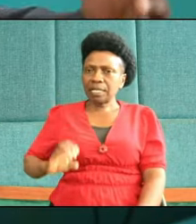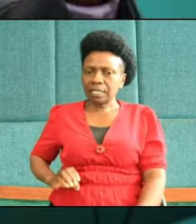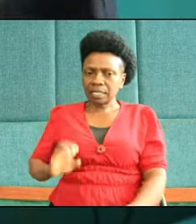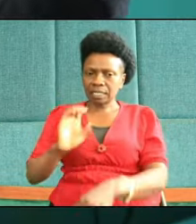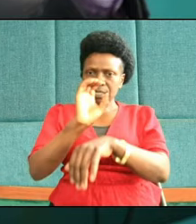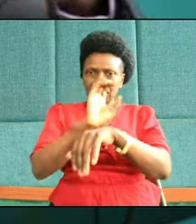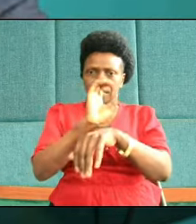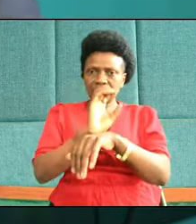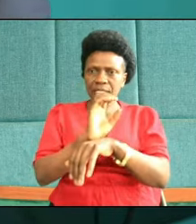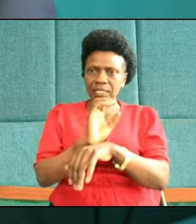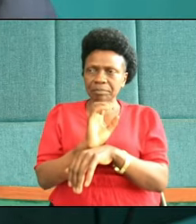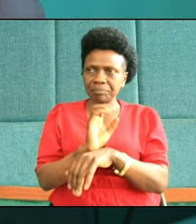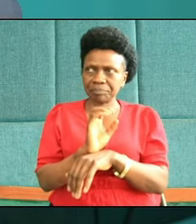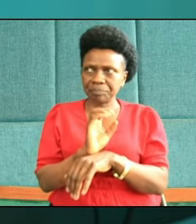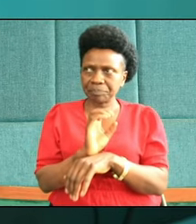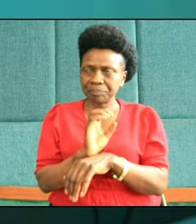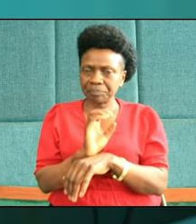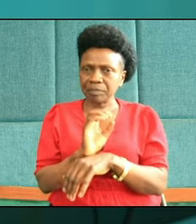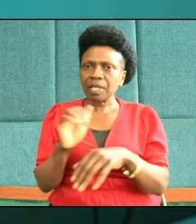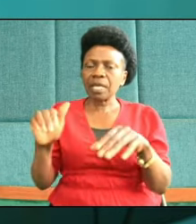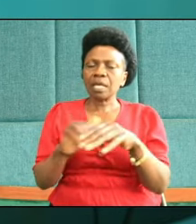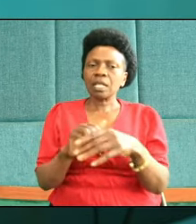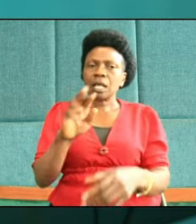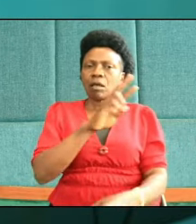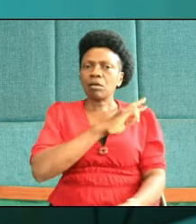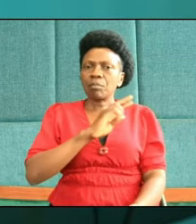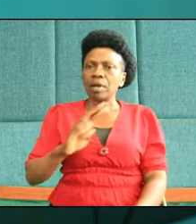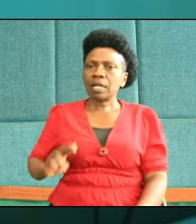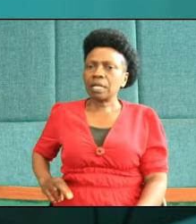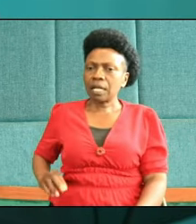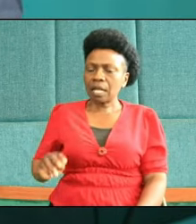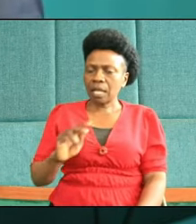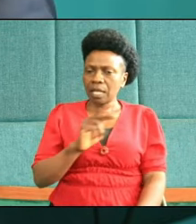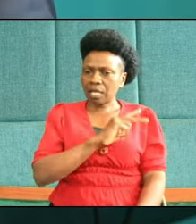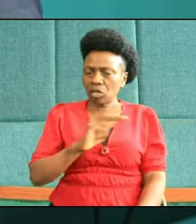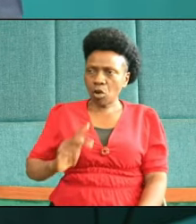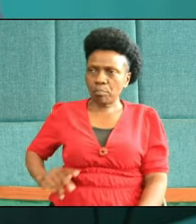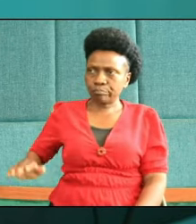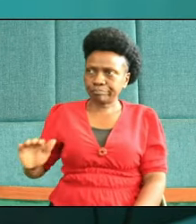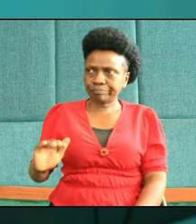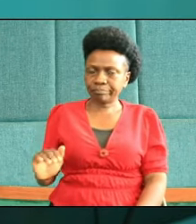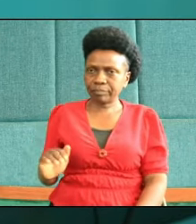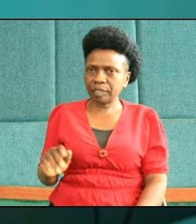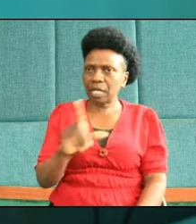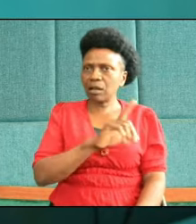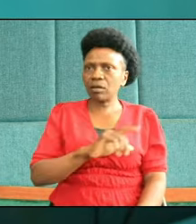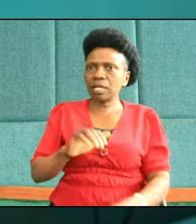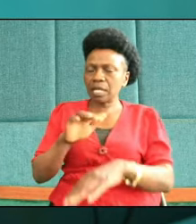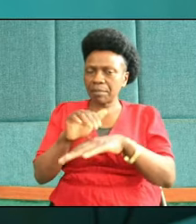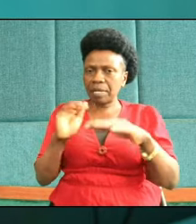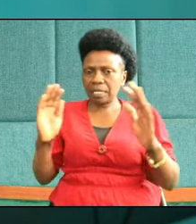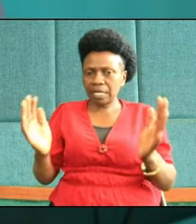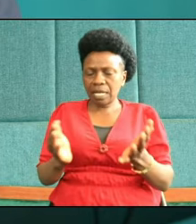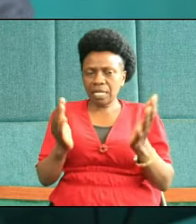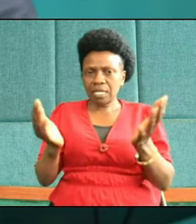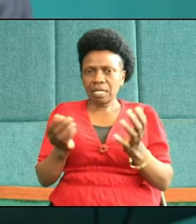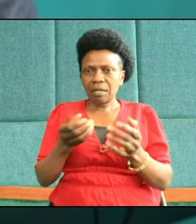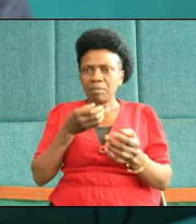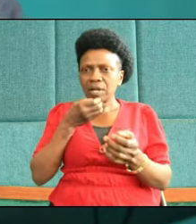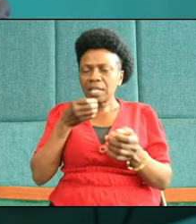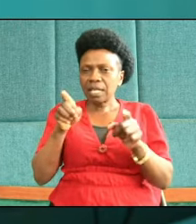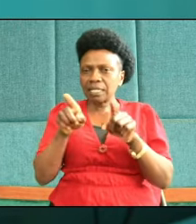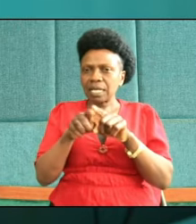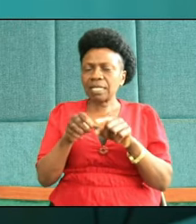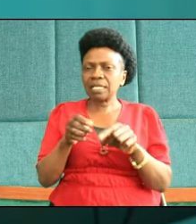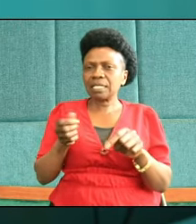the waters in the then Roman Empire. So they invited Paul to come and to encourage the brothers and